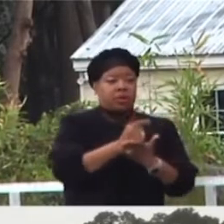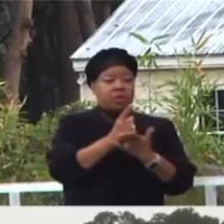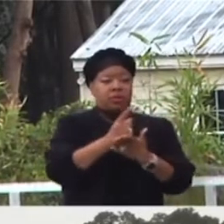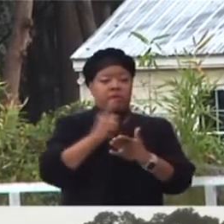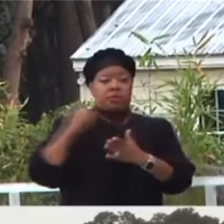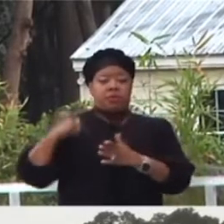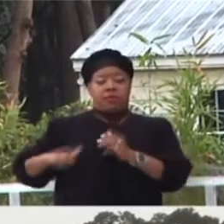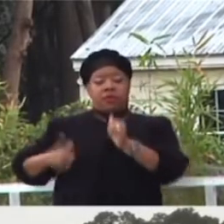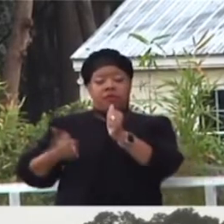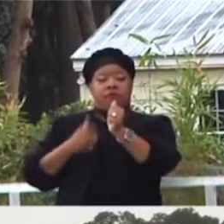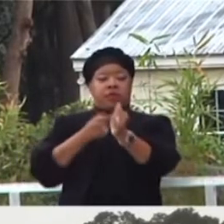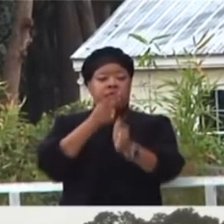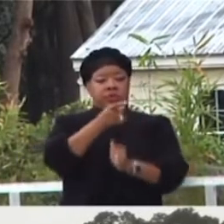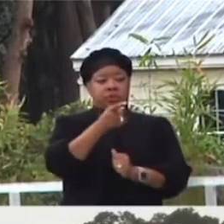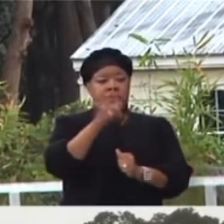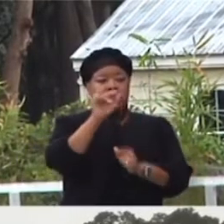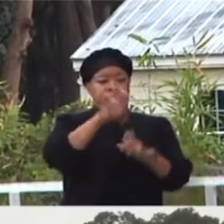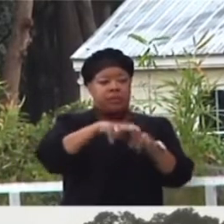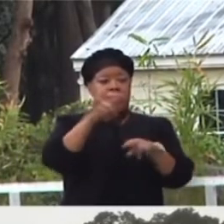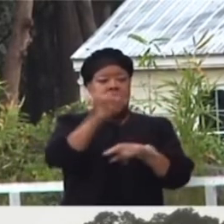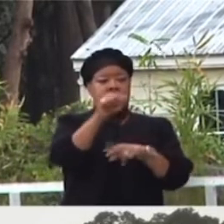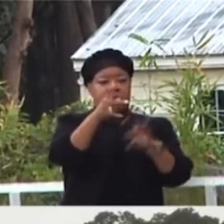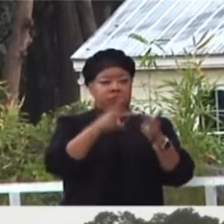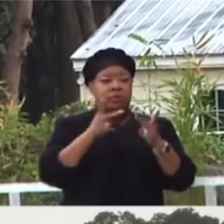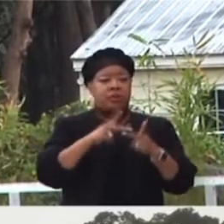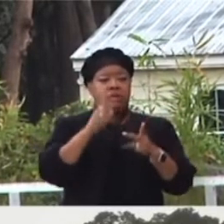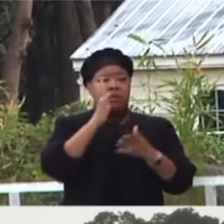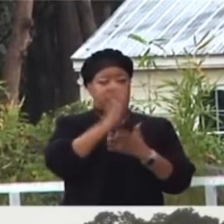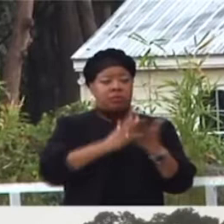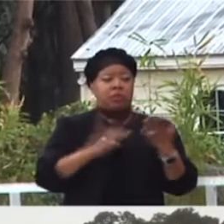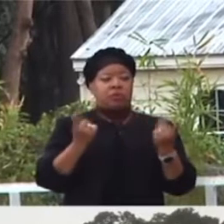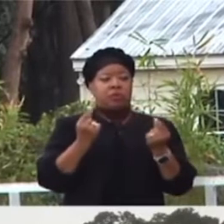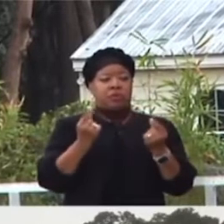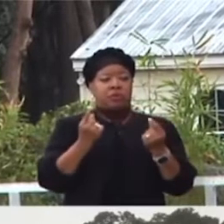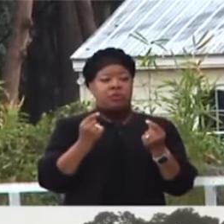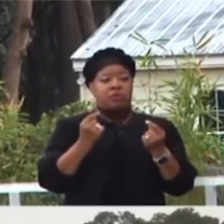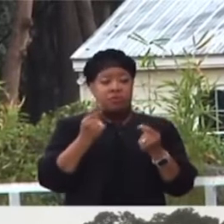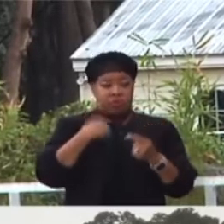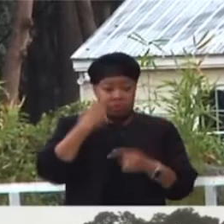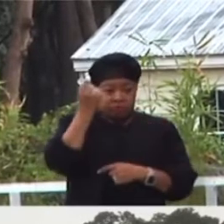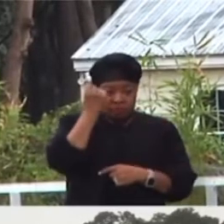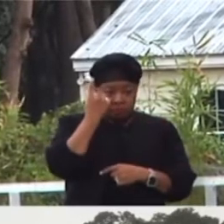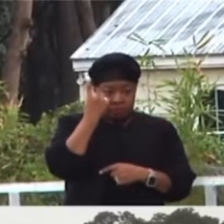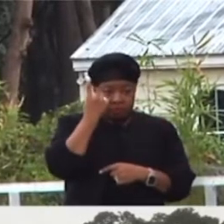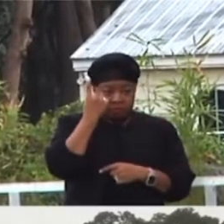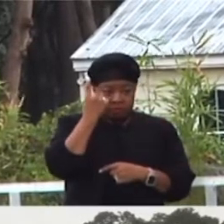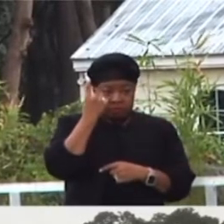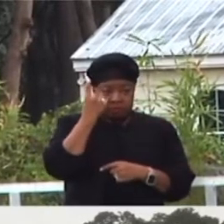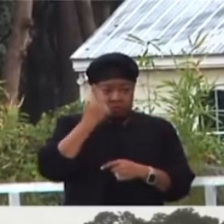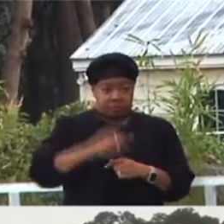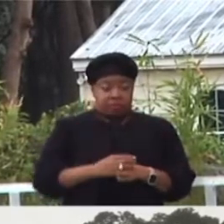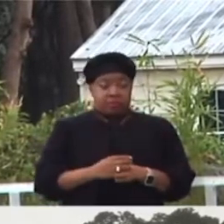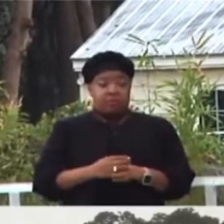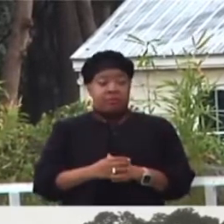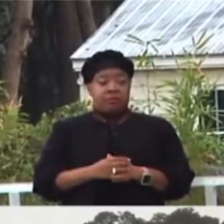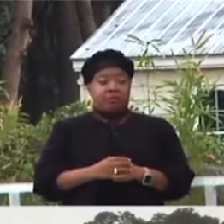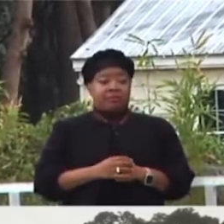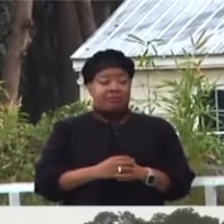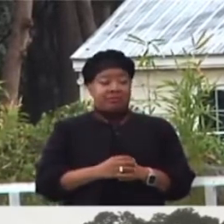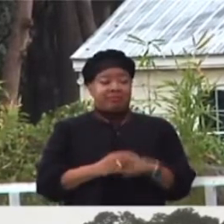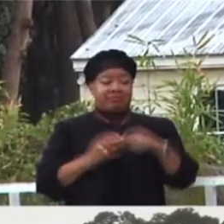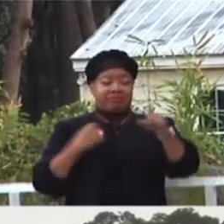coming behind you who will be sitting where you are sitting. That's part of what I'm doing now. Do you understand? I do so understand.